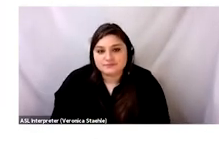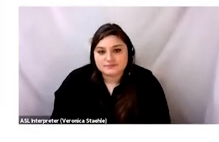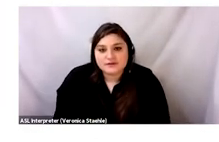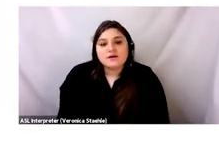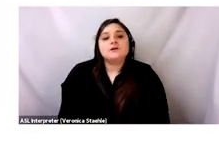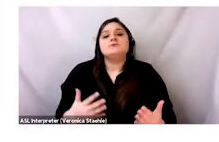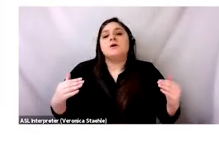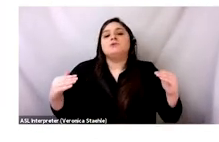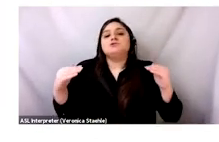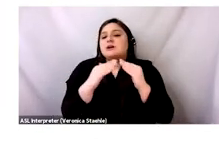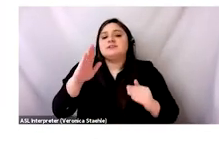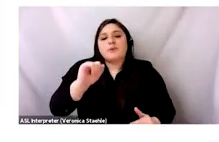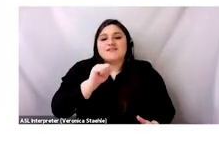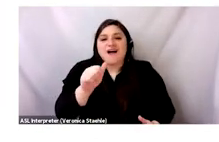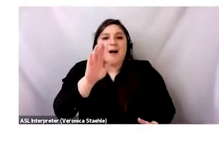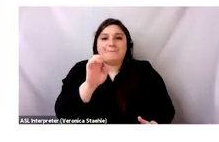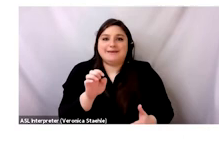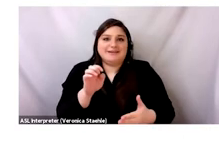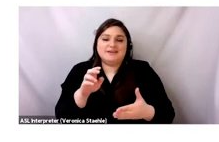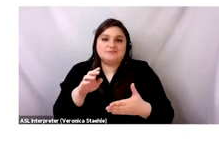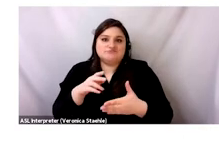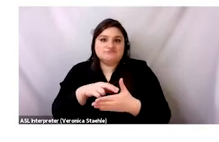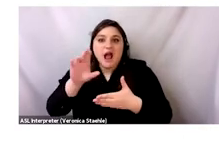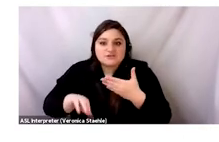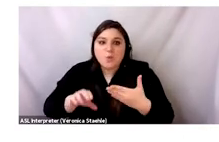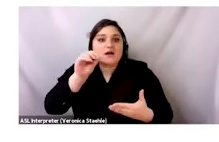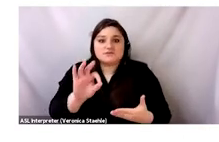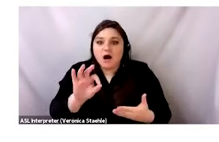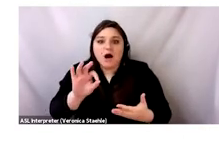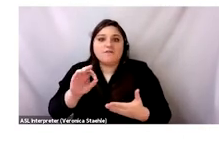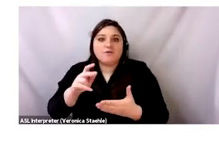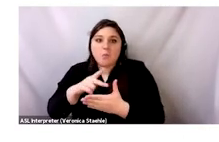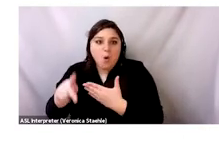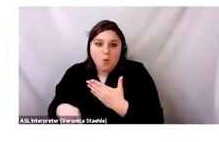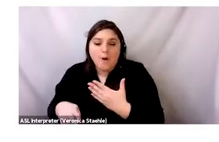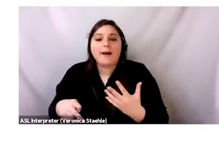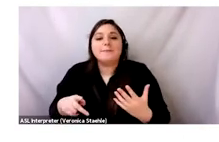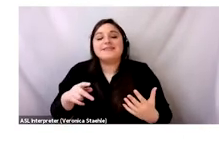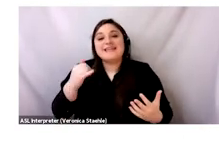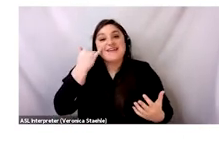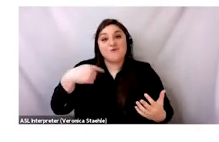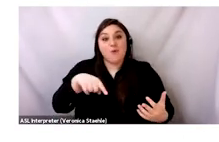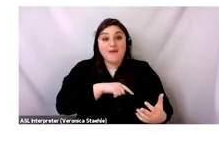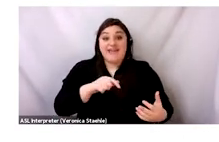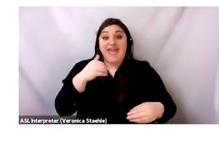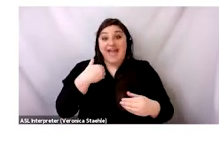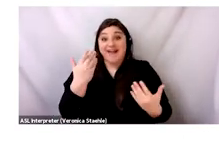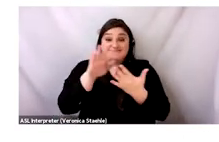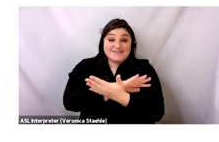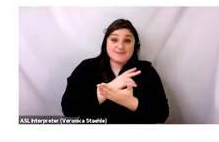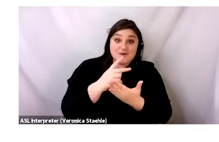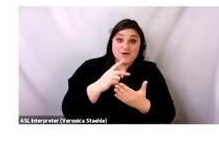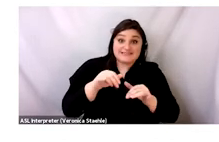So in short, you know, justice will not be the inevitable byproduct of take-back programs or clothing donations or recycling technology.